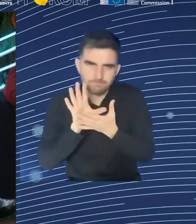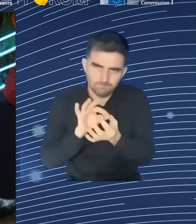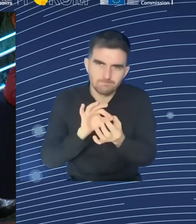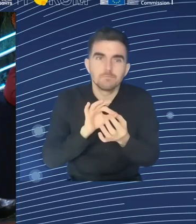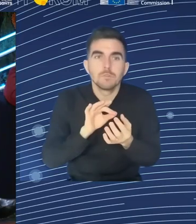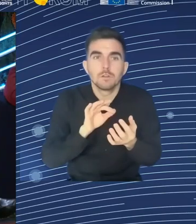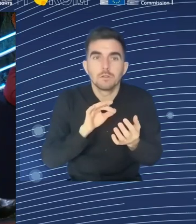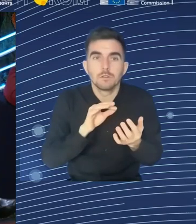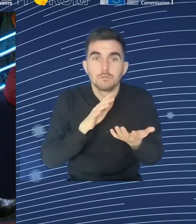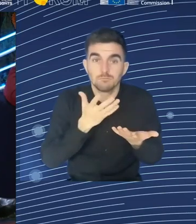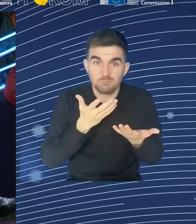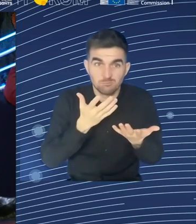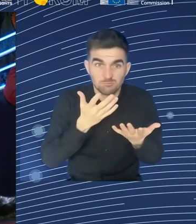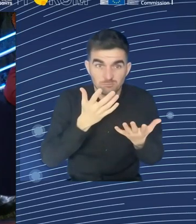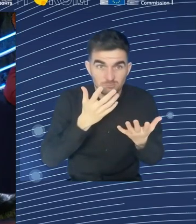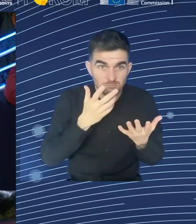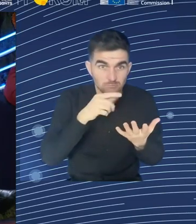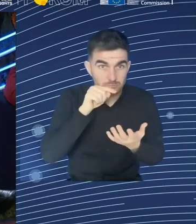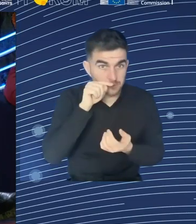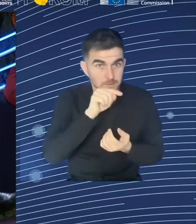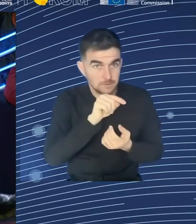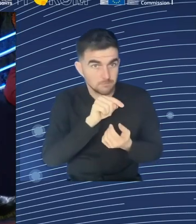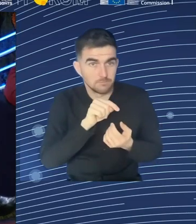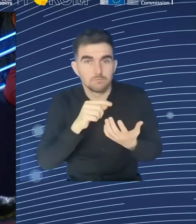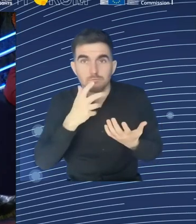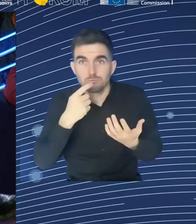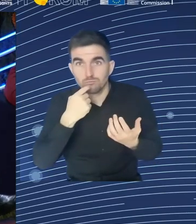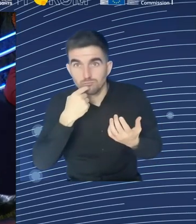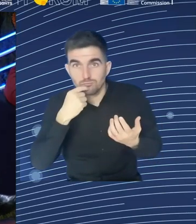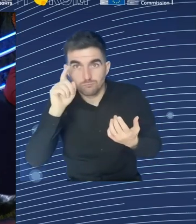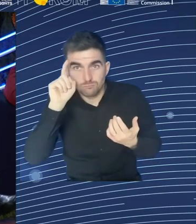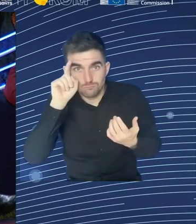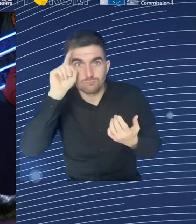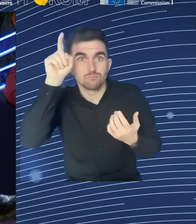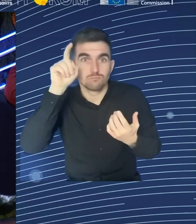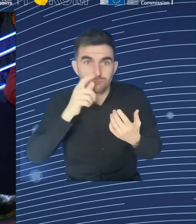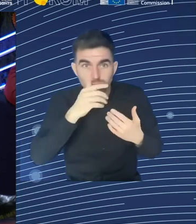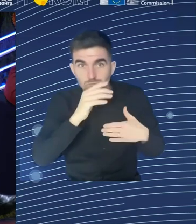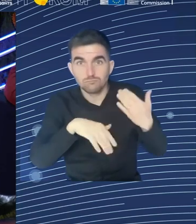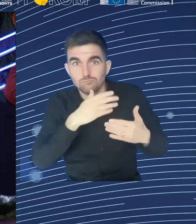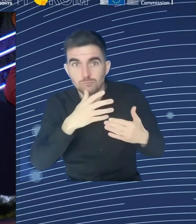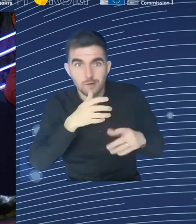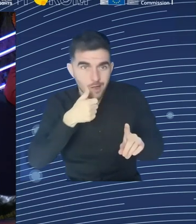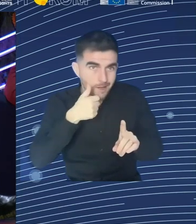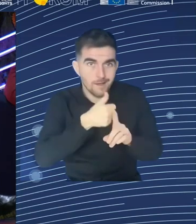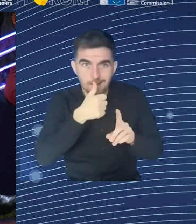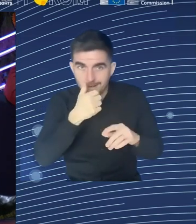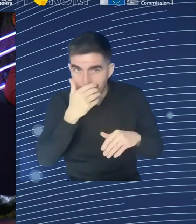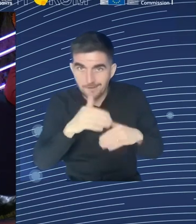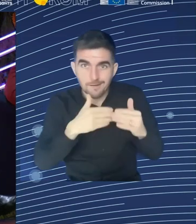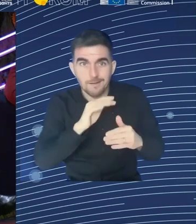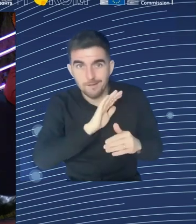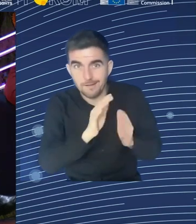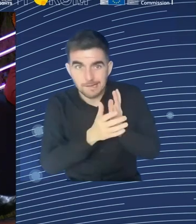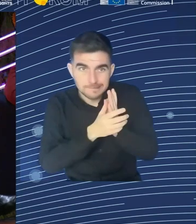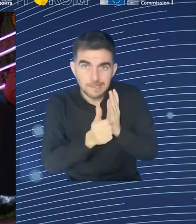acquisition of new capital. I mean, new machines, new computers, new whatever. Because many, many firms